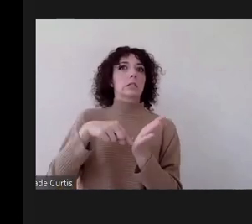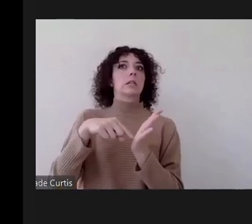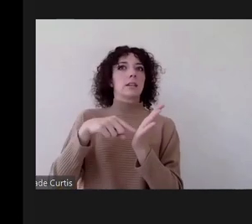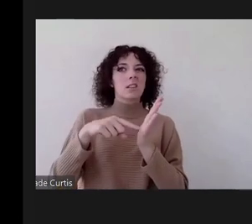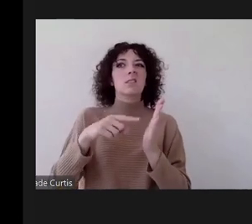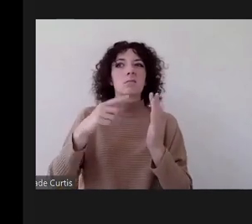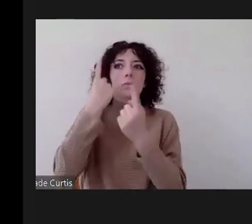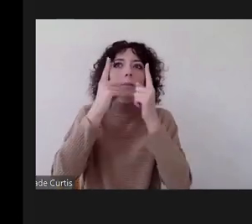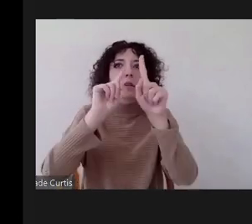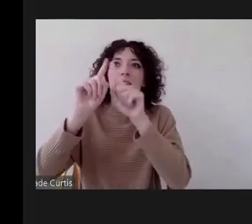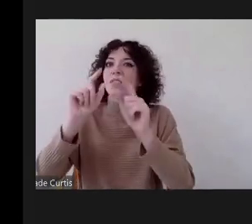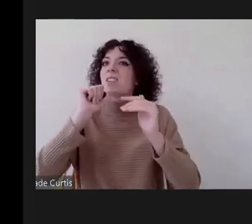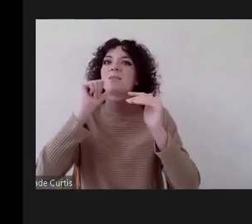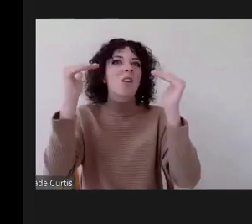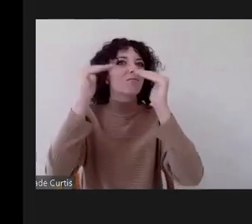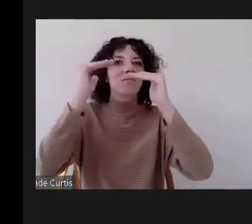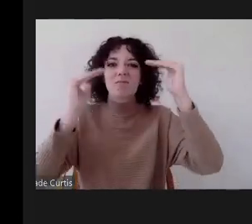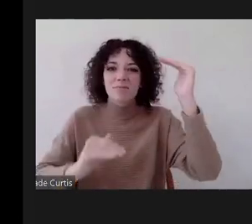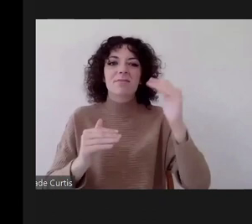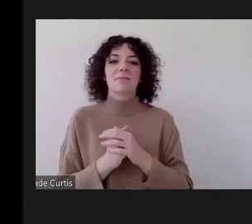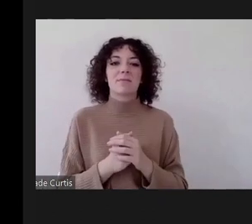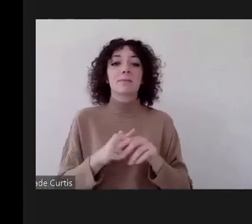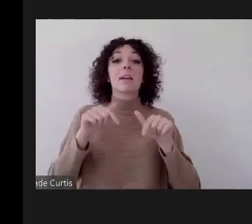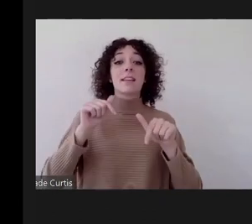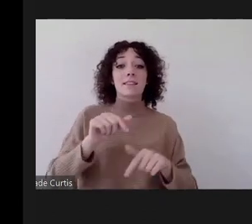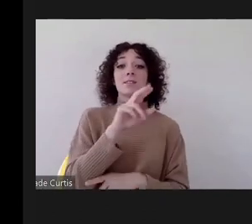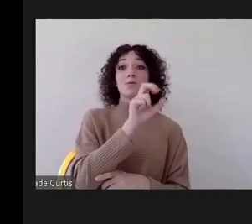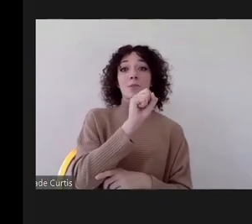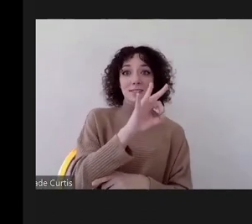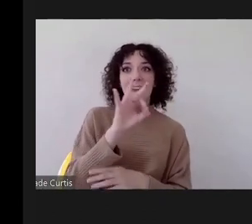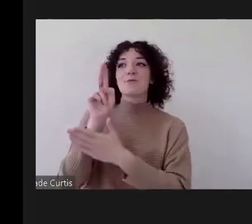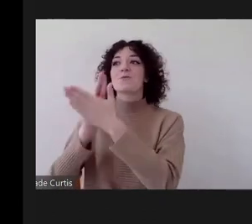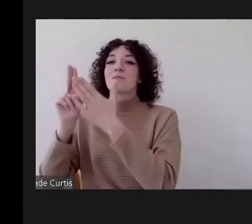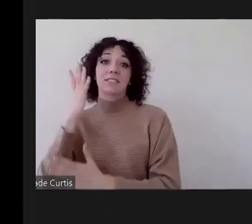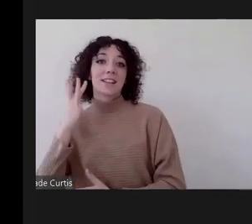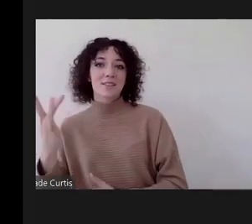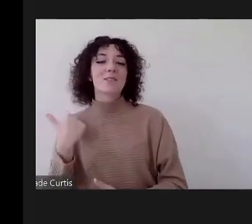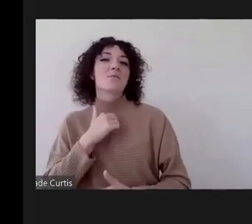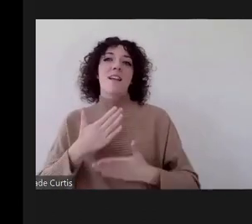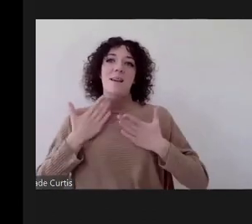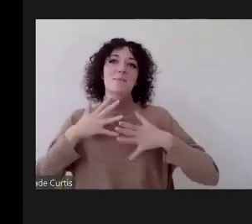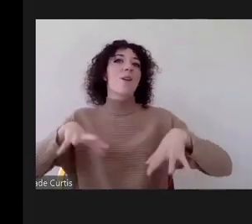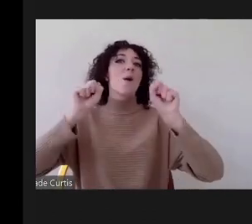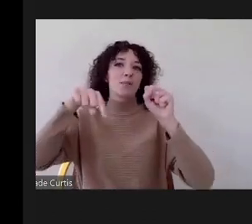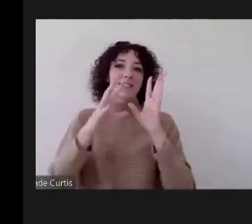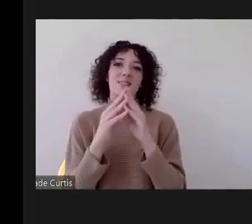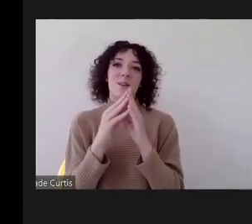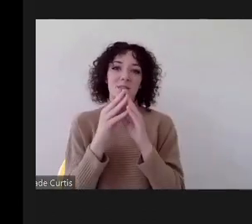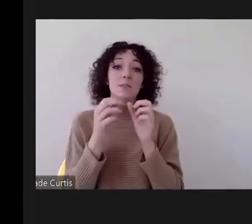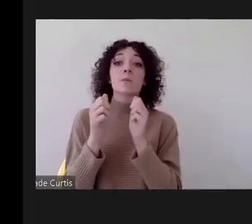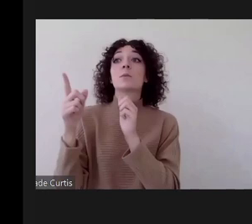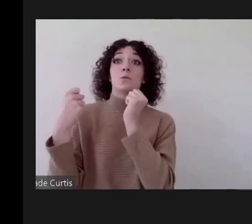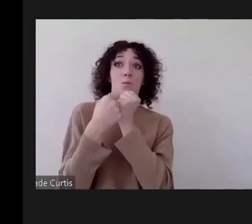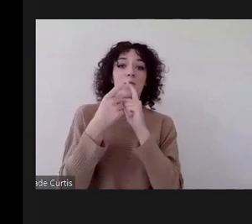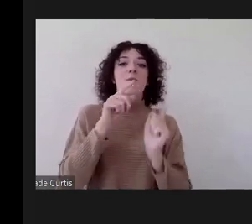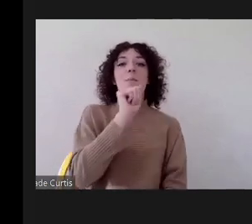faculty from the university of south florida and the university of california merced are pleased to hold this virtual conference with support